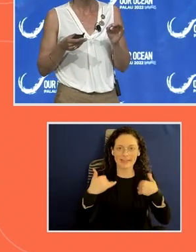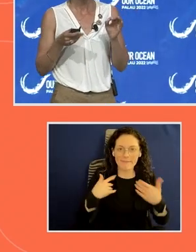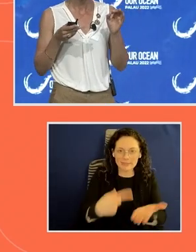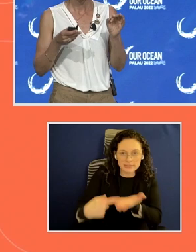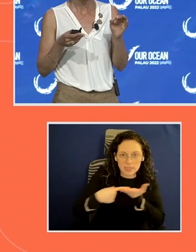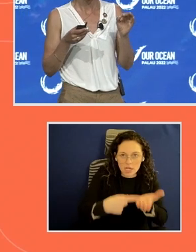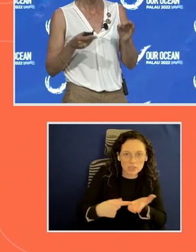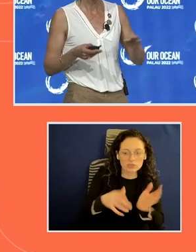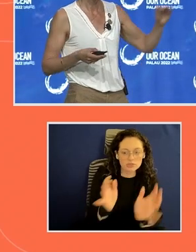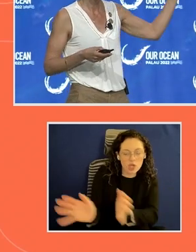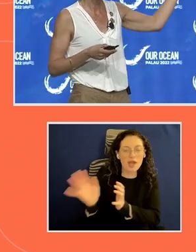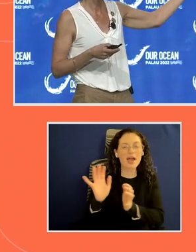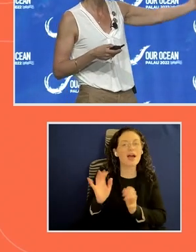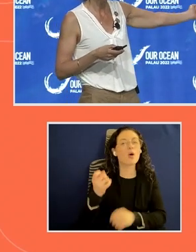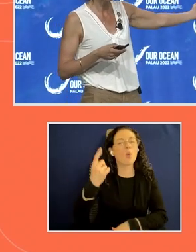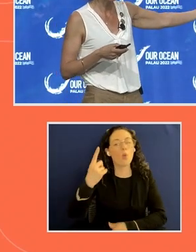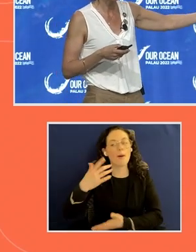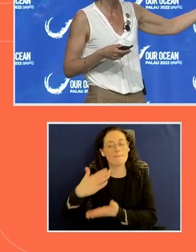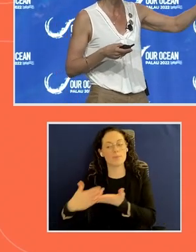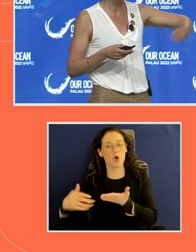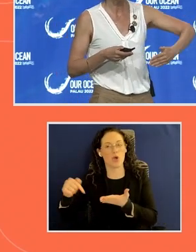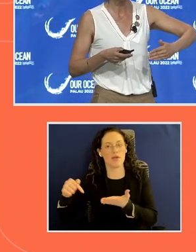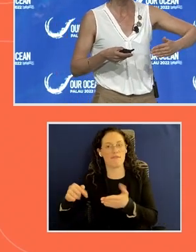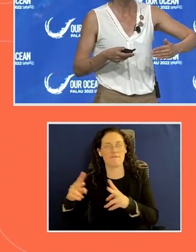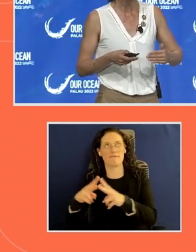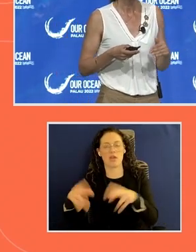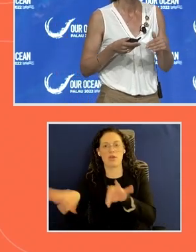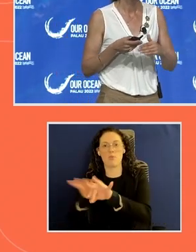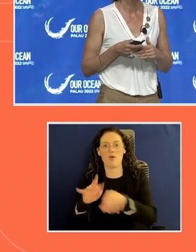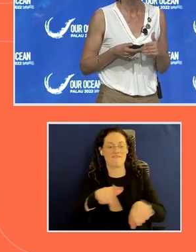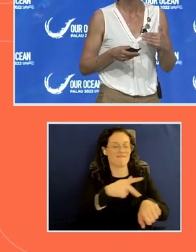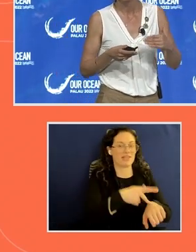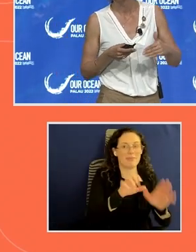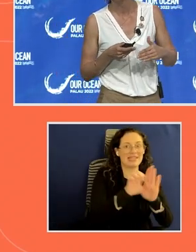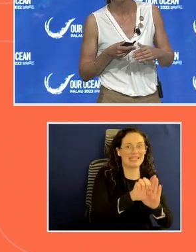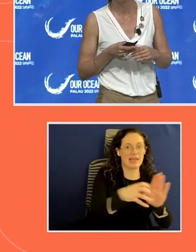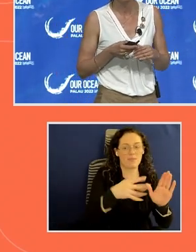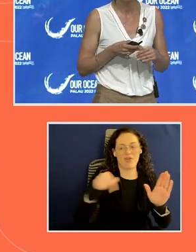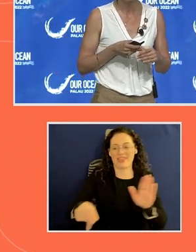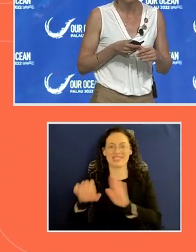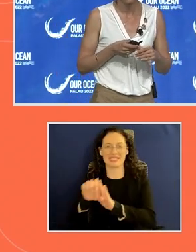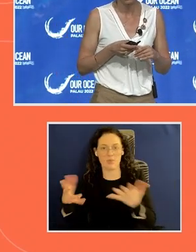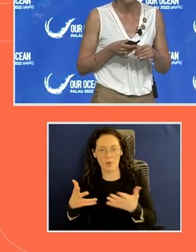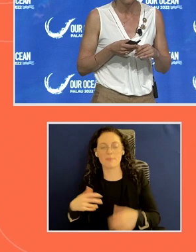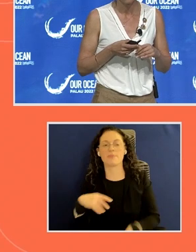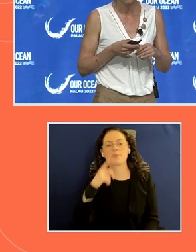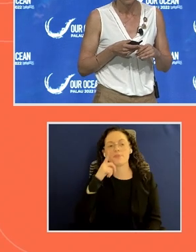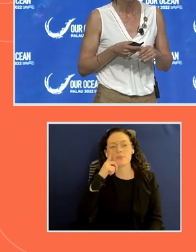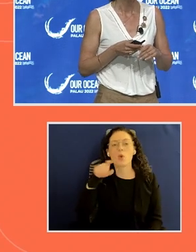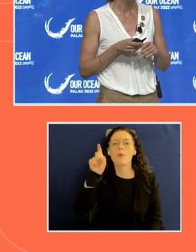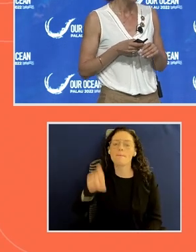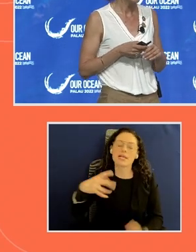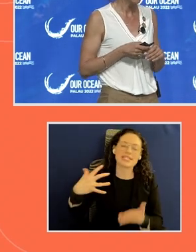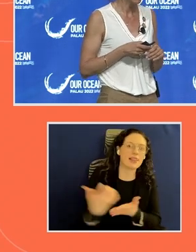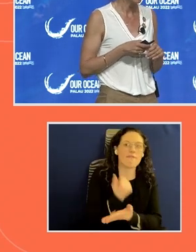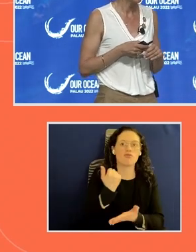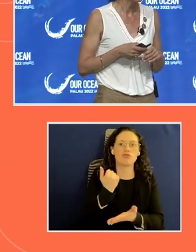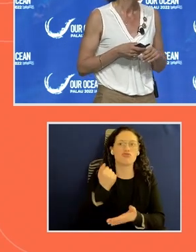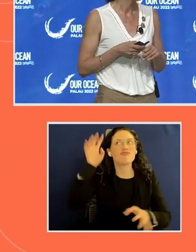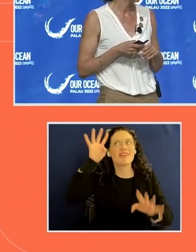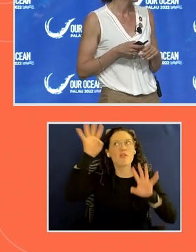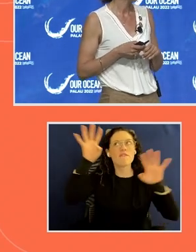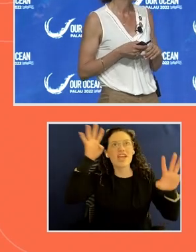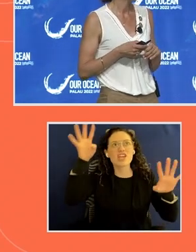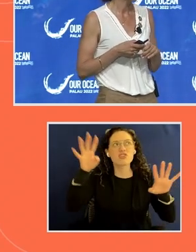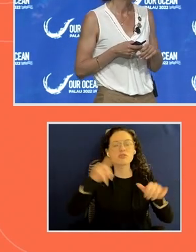piece that's consistent between the Philippines example and this one, and that is we have to leverage innovation and partnership